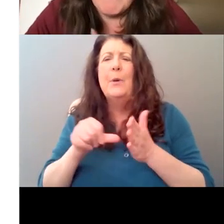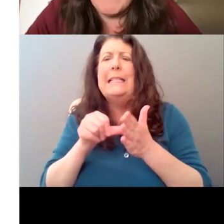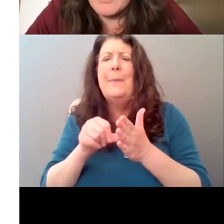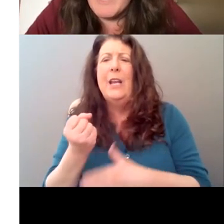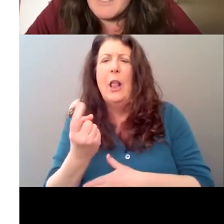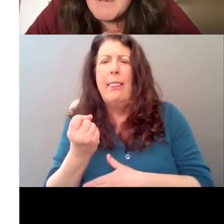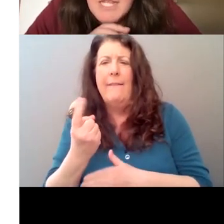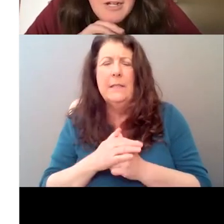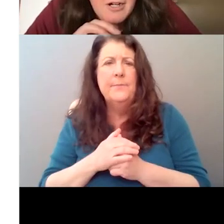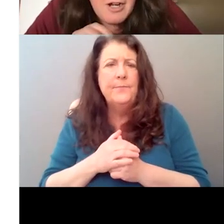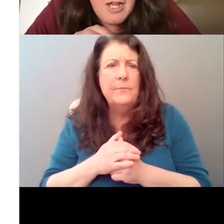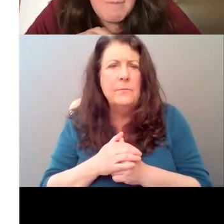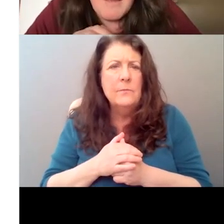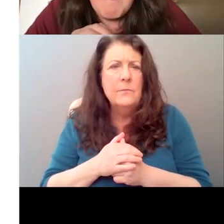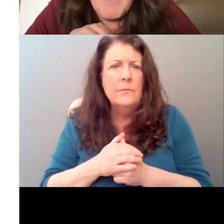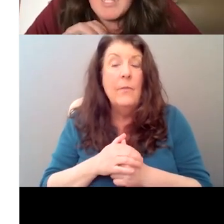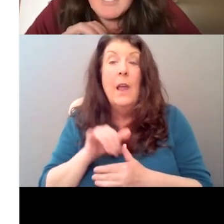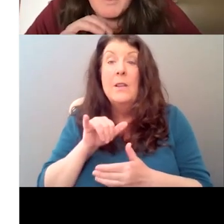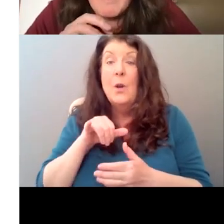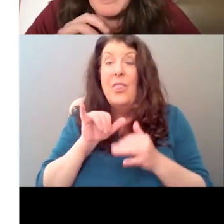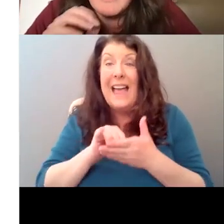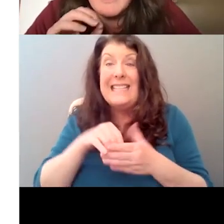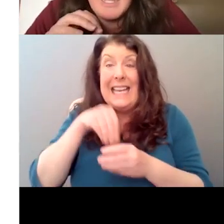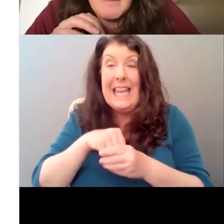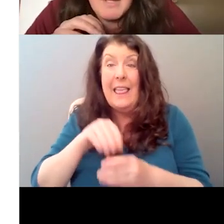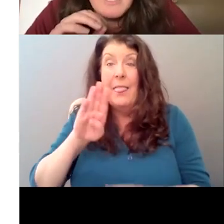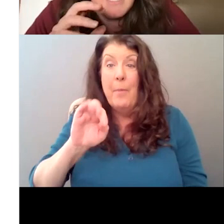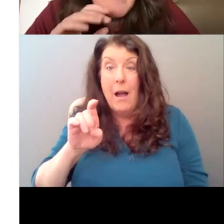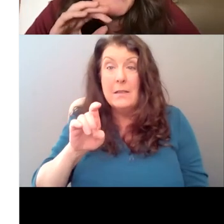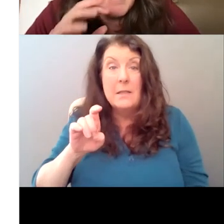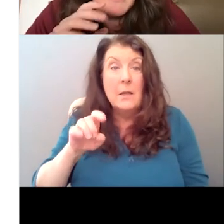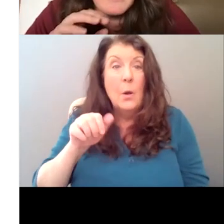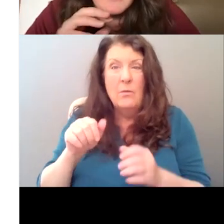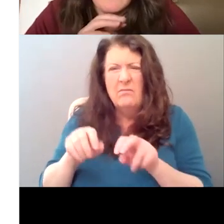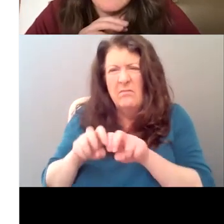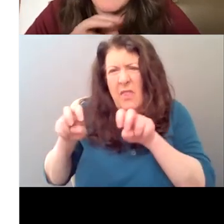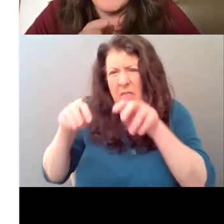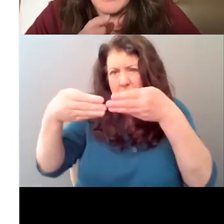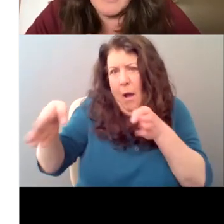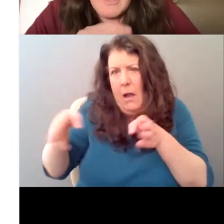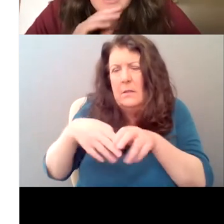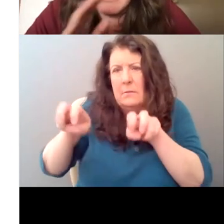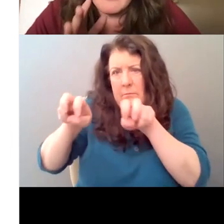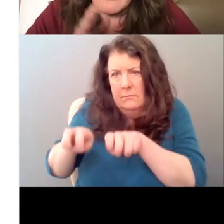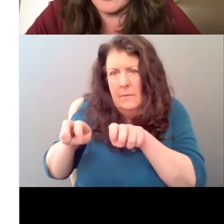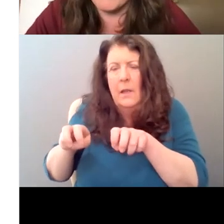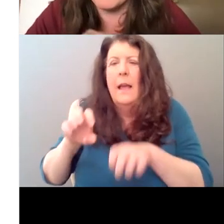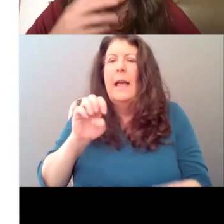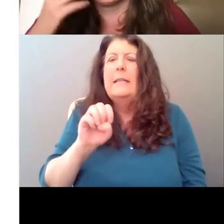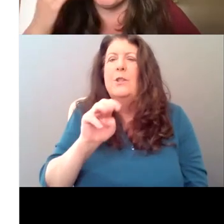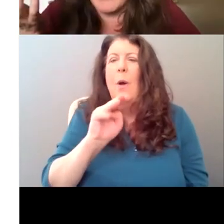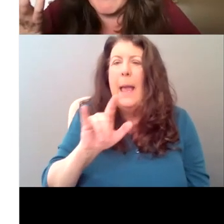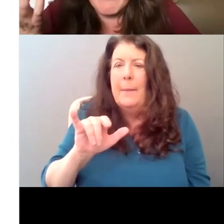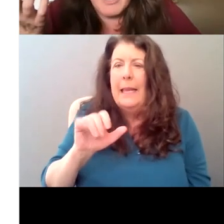Um, so we end up here, um, in the box with Emily and Sam and Sam basically tells Emily that this letter that